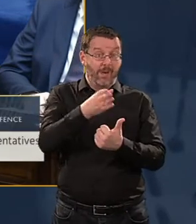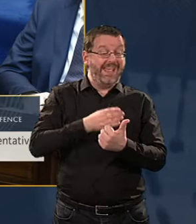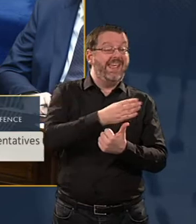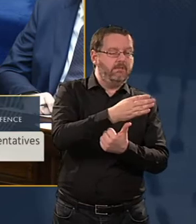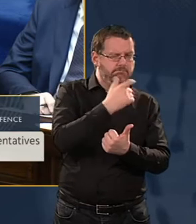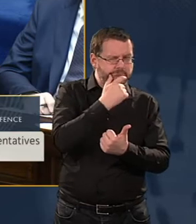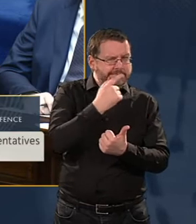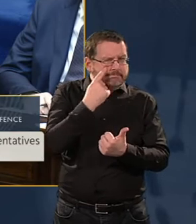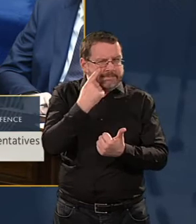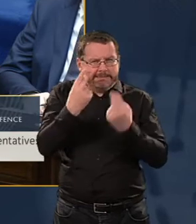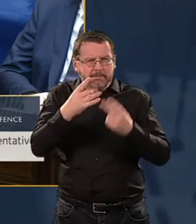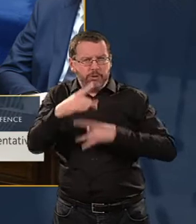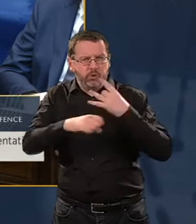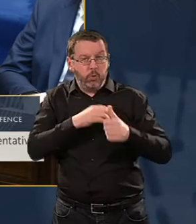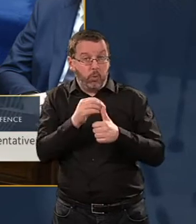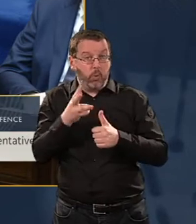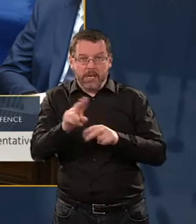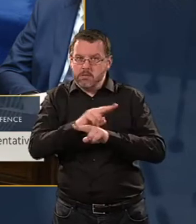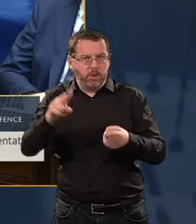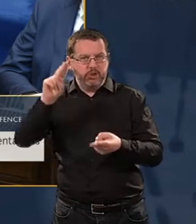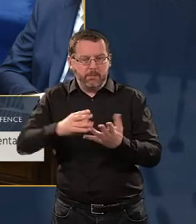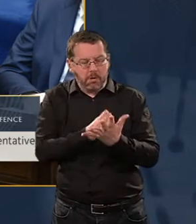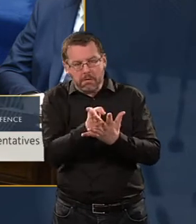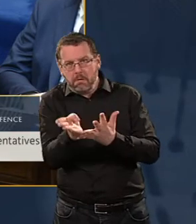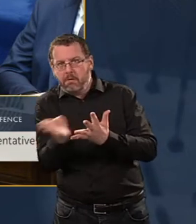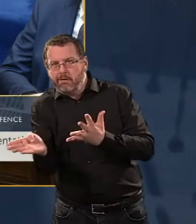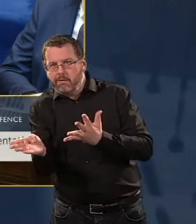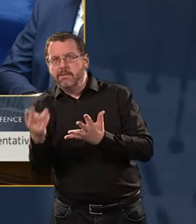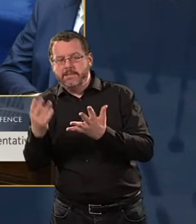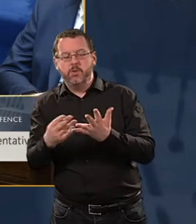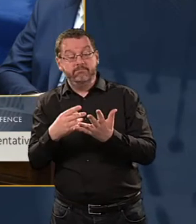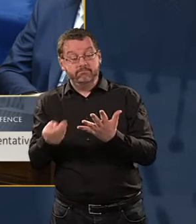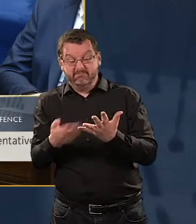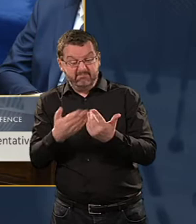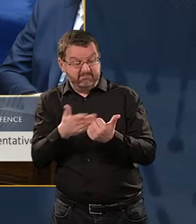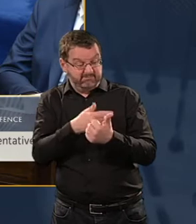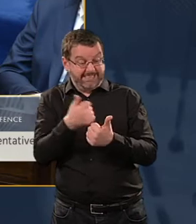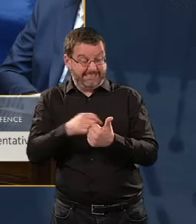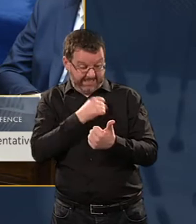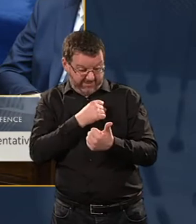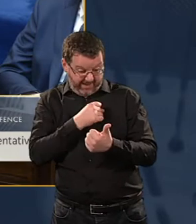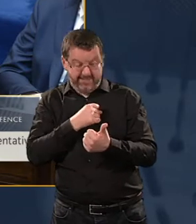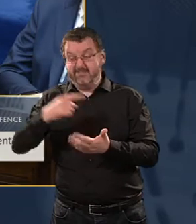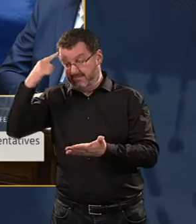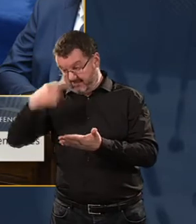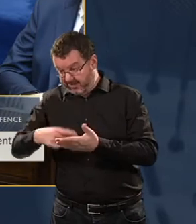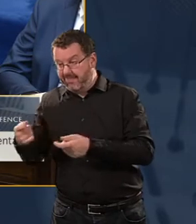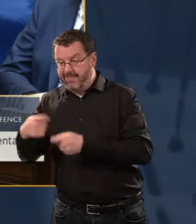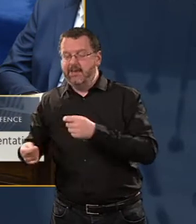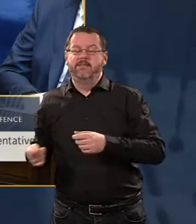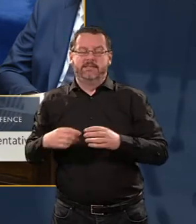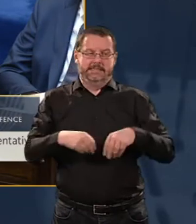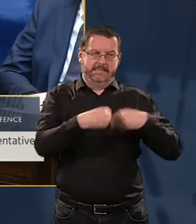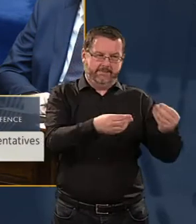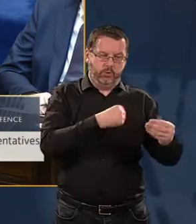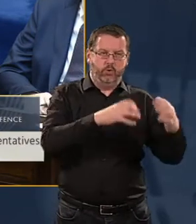We want to satisfy ourselves of all of those things, make a Cabinet decision and then bring it before the Joint Directorate Committee and the Dáil for them to